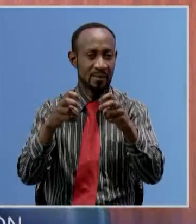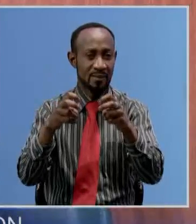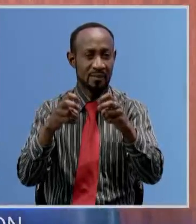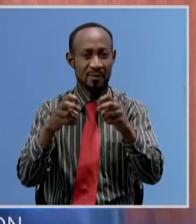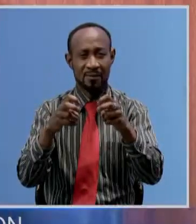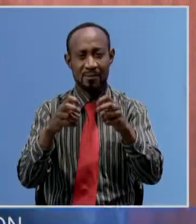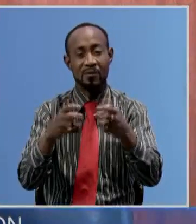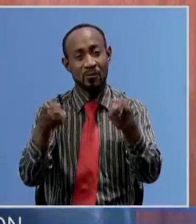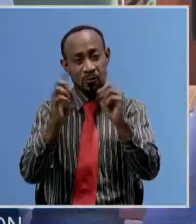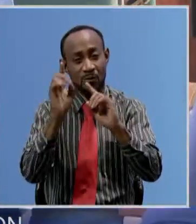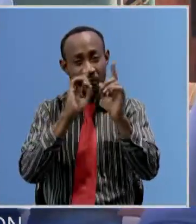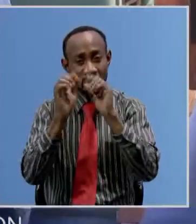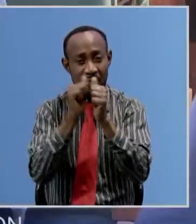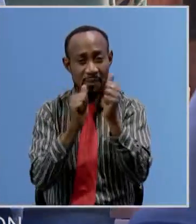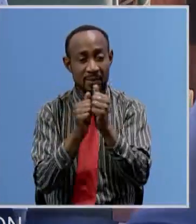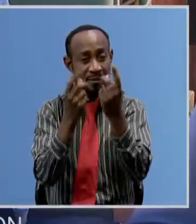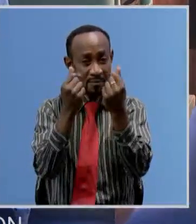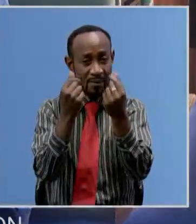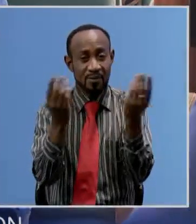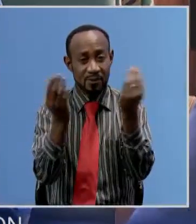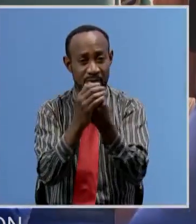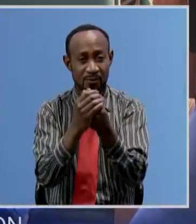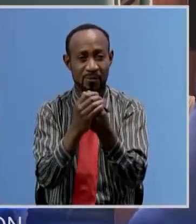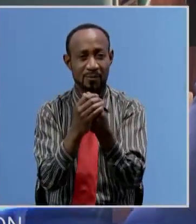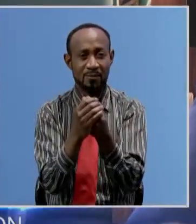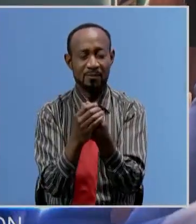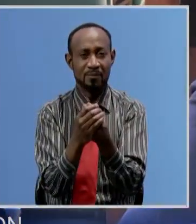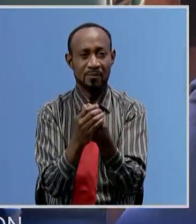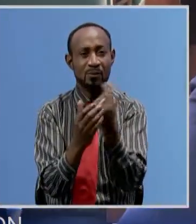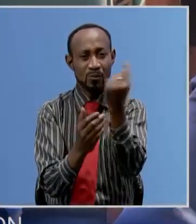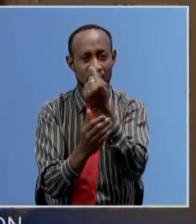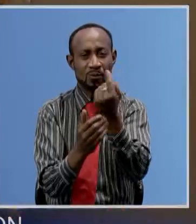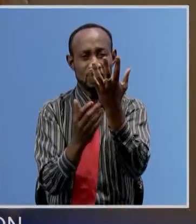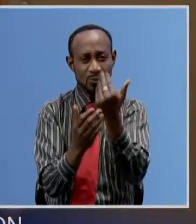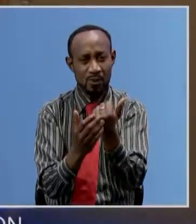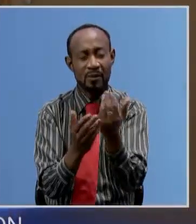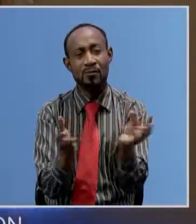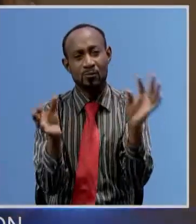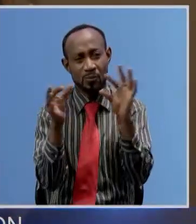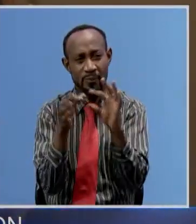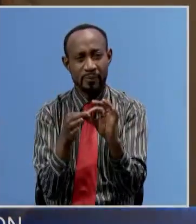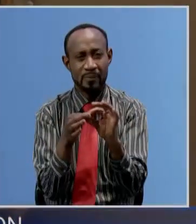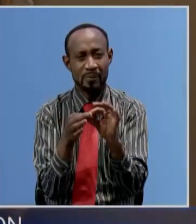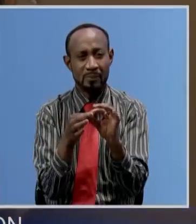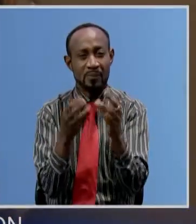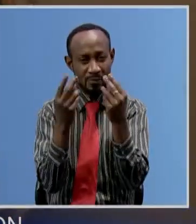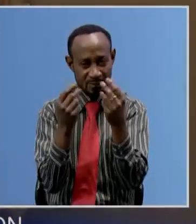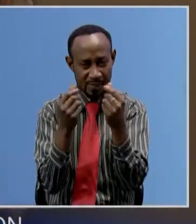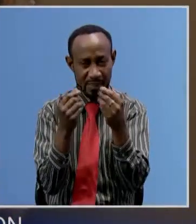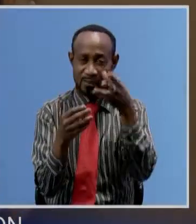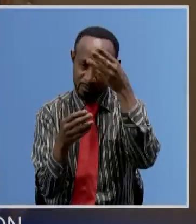when we talk about financial inclusion we always want to also marry it with financial literacy